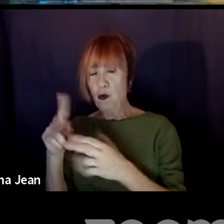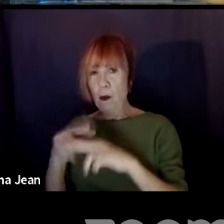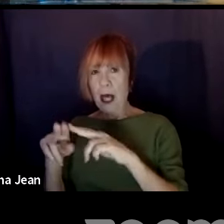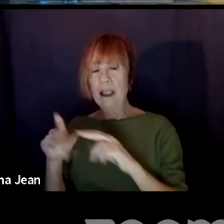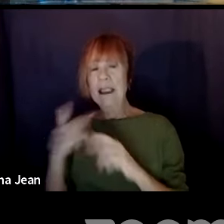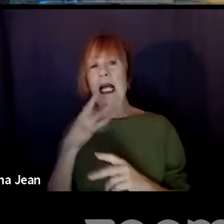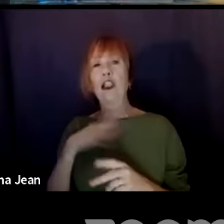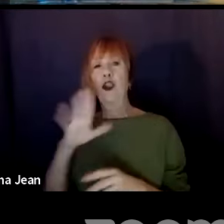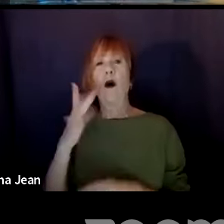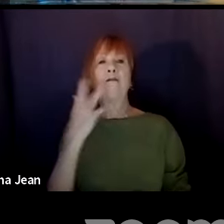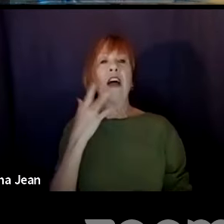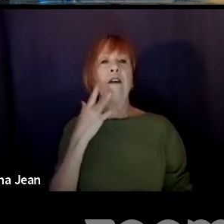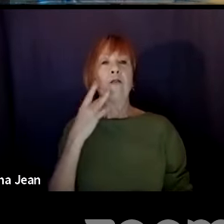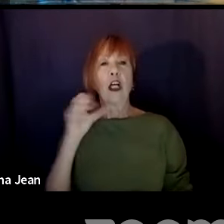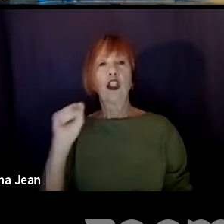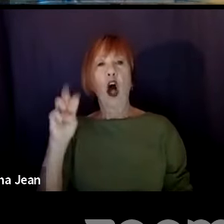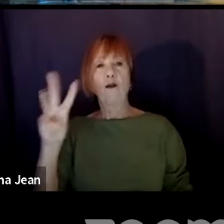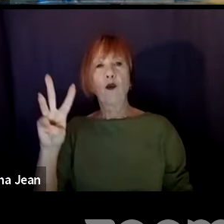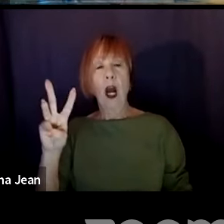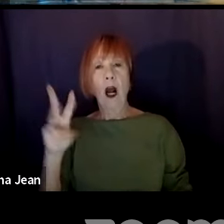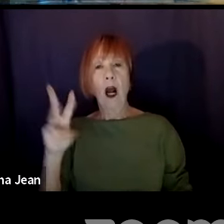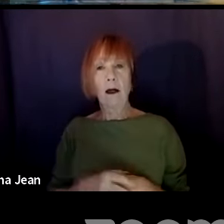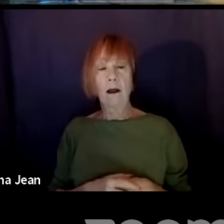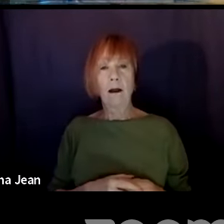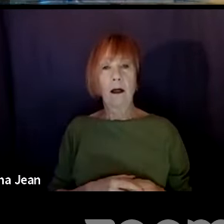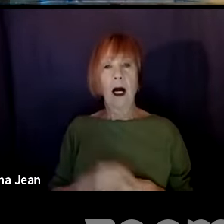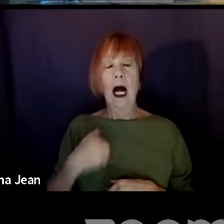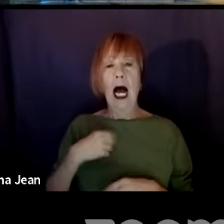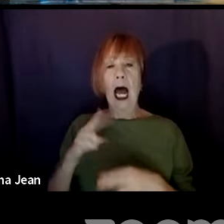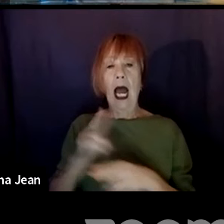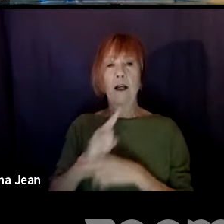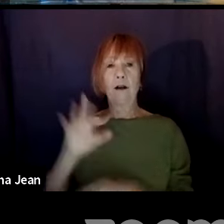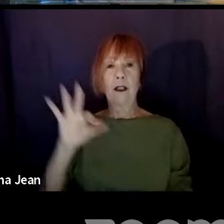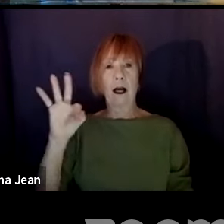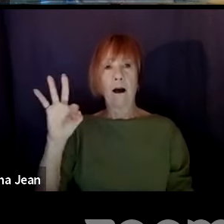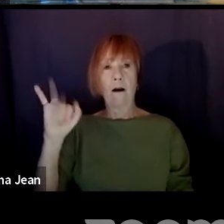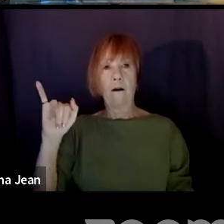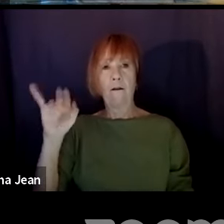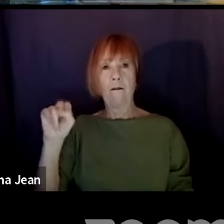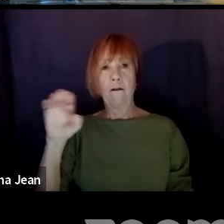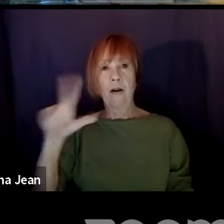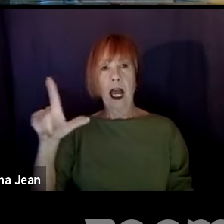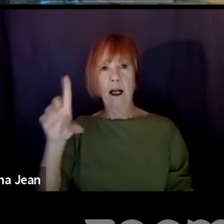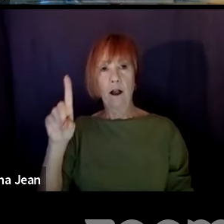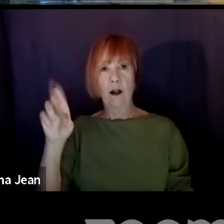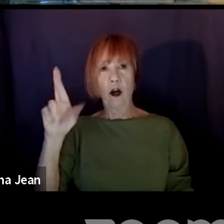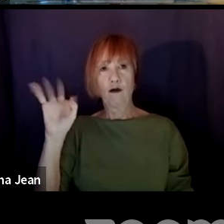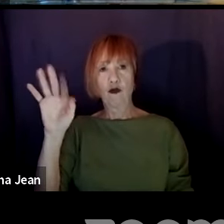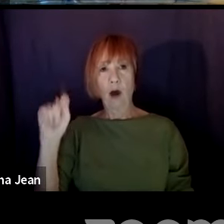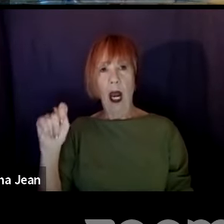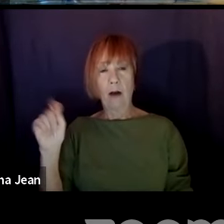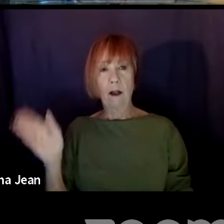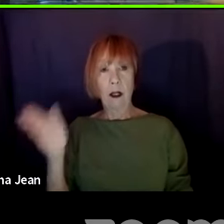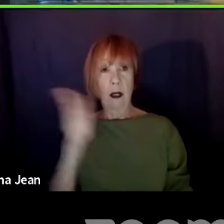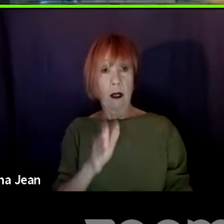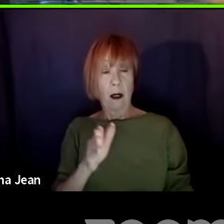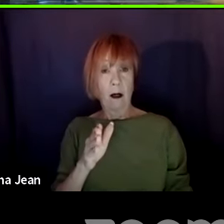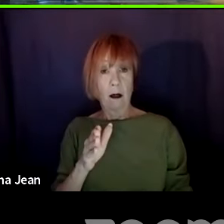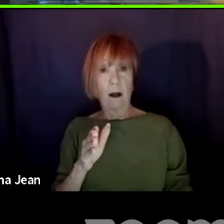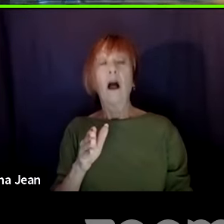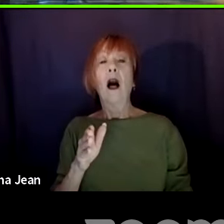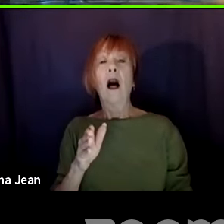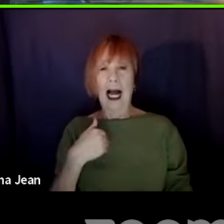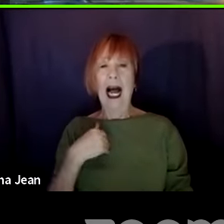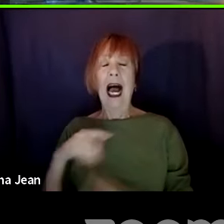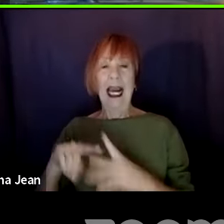software is? Michelle, would you like to start? Well, I use Final Draft. Cool. Amy? Yeah. So I